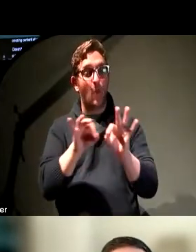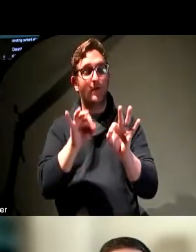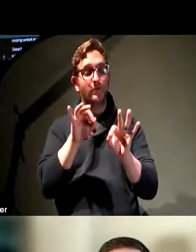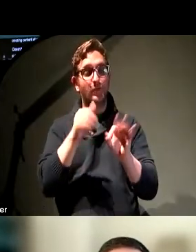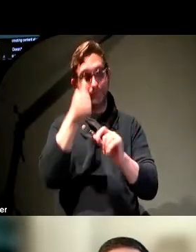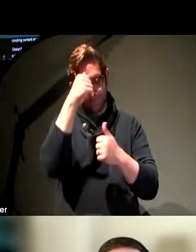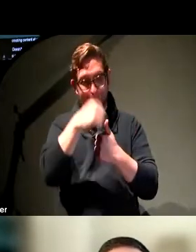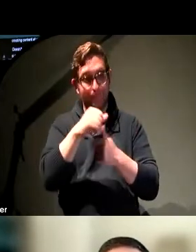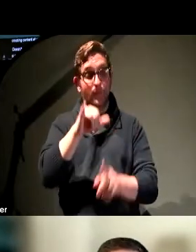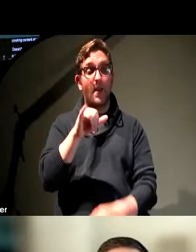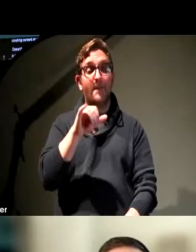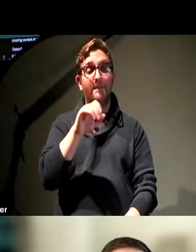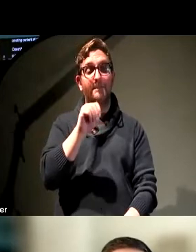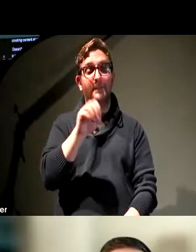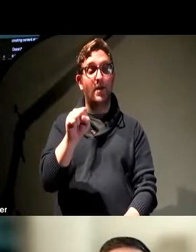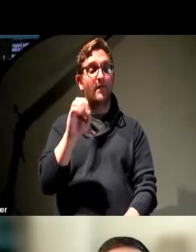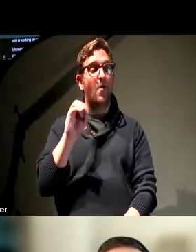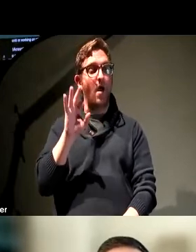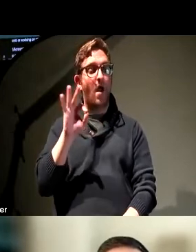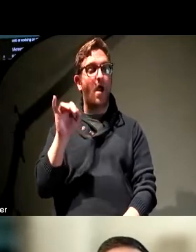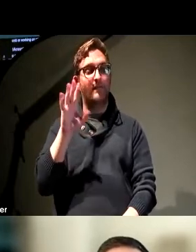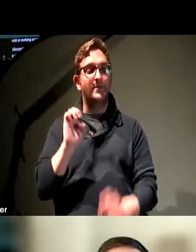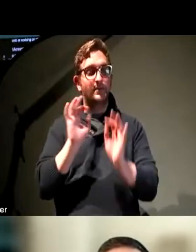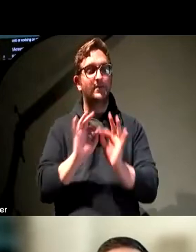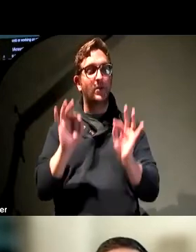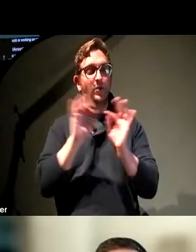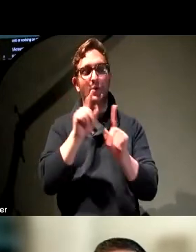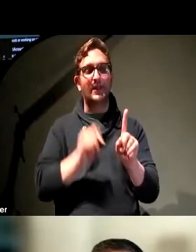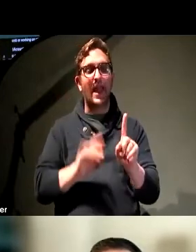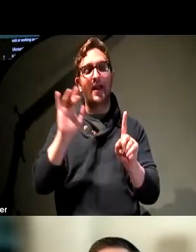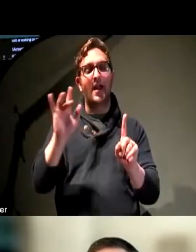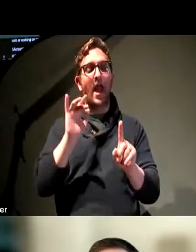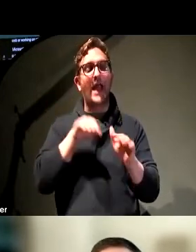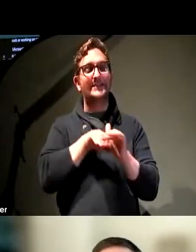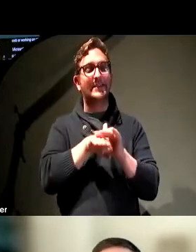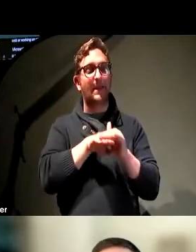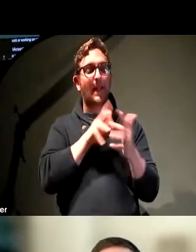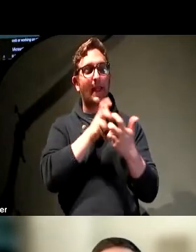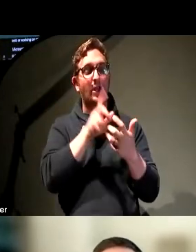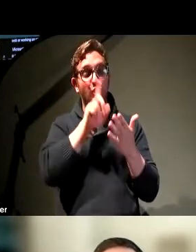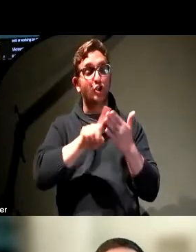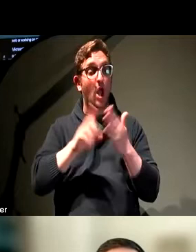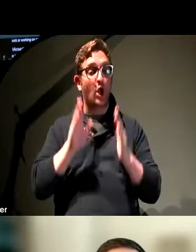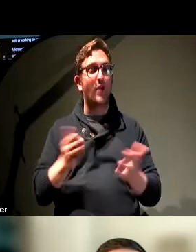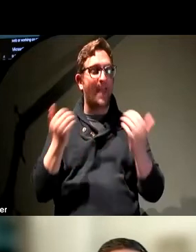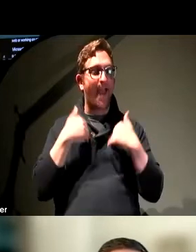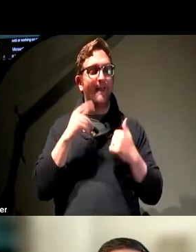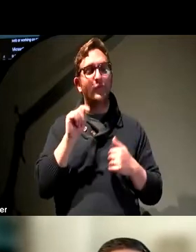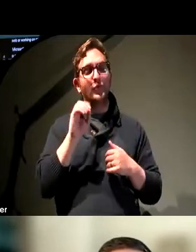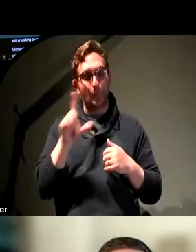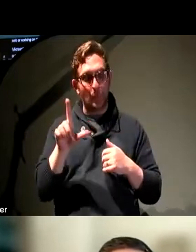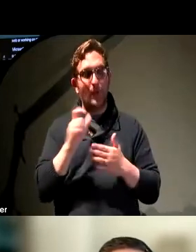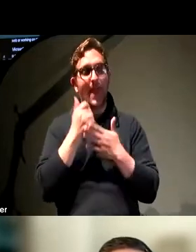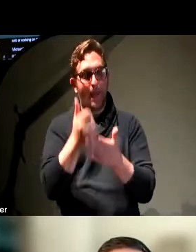Office in particular will help to check for it with its accessibility checker. There are a lot of features built into our offering tools that help.